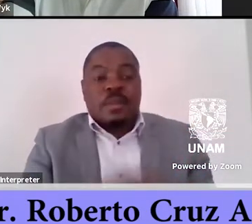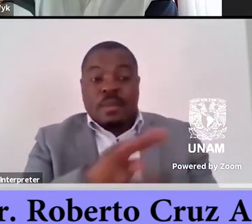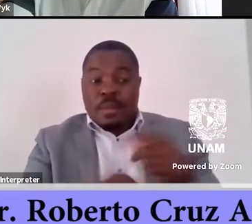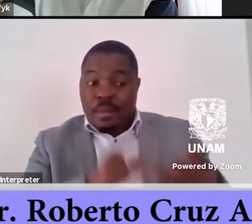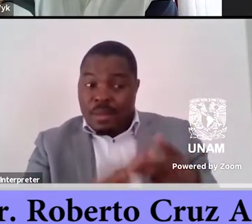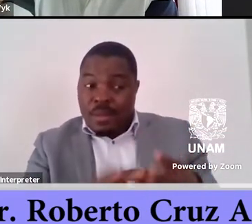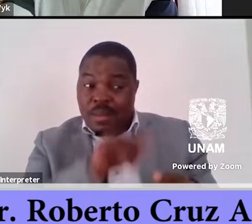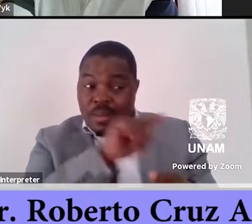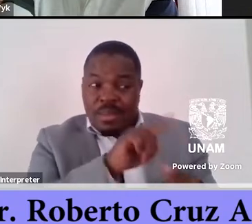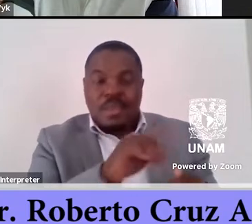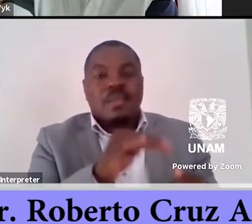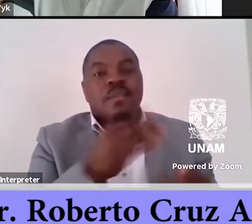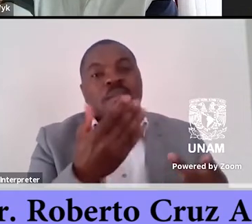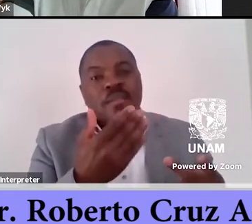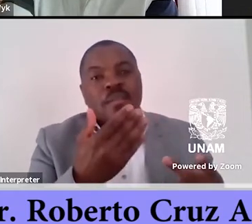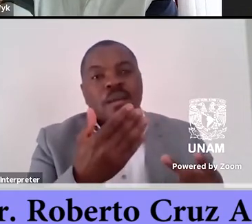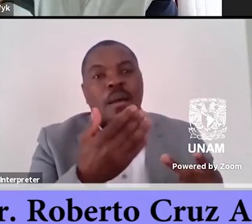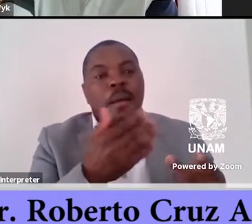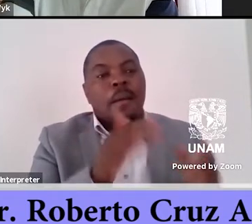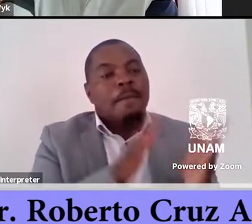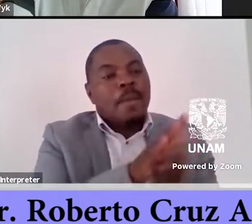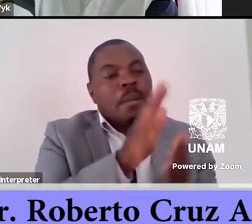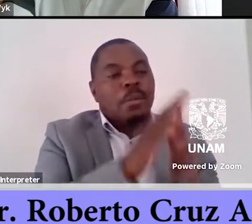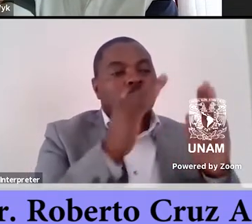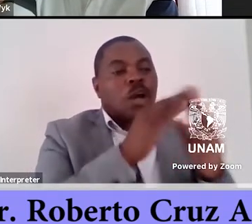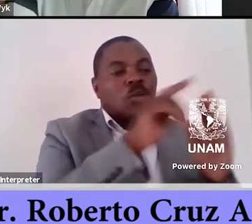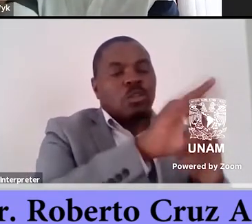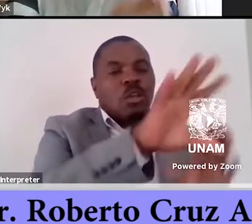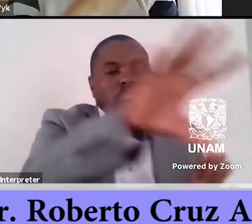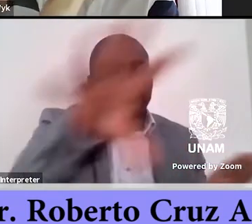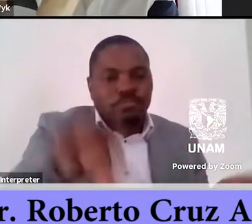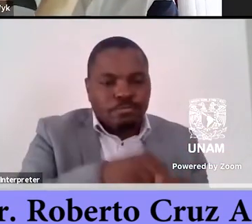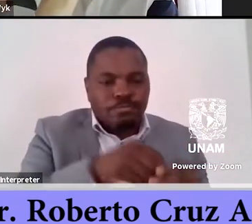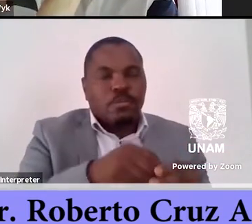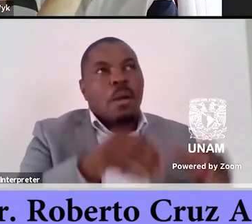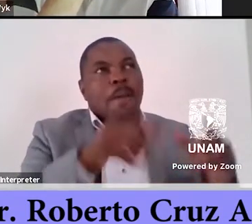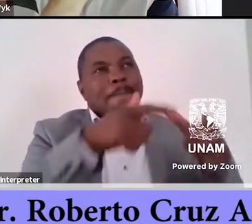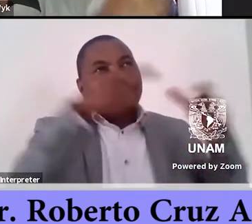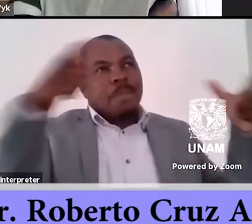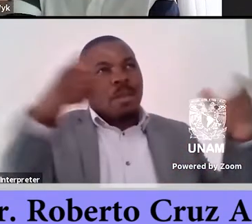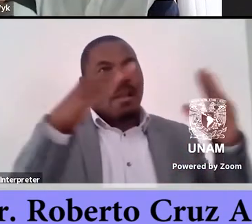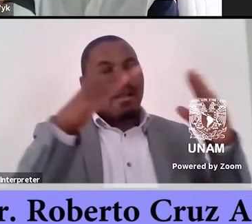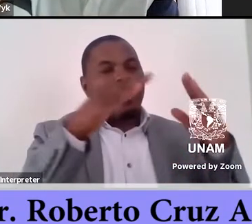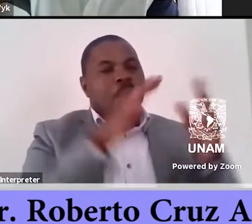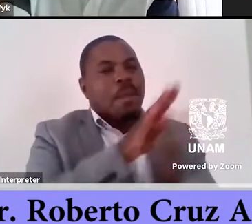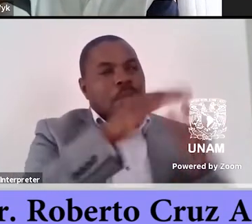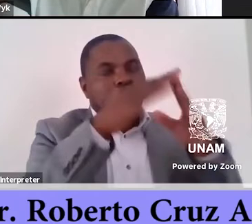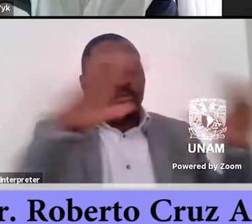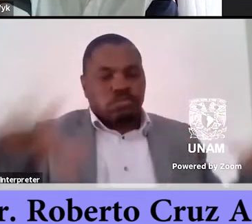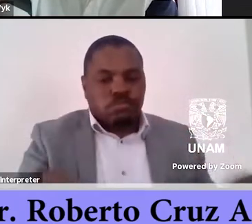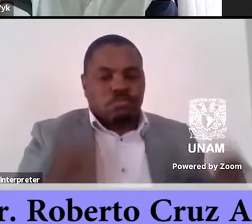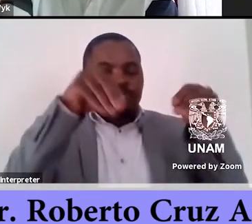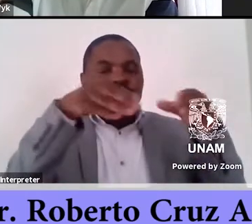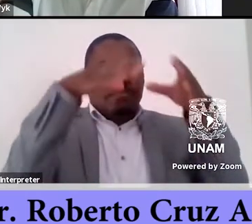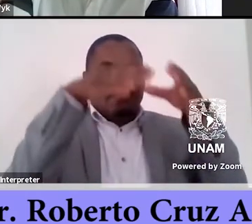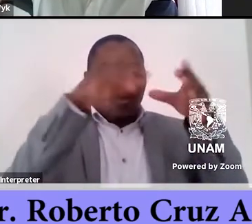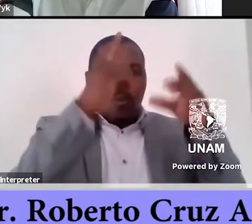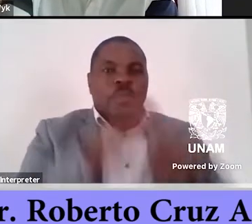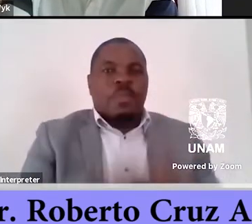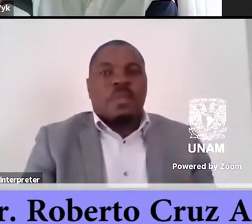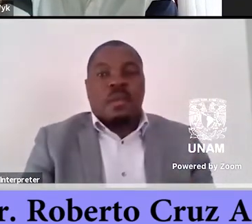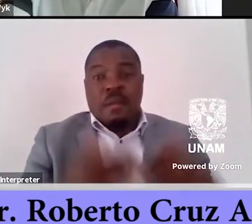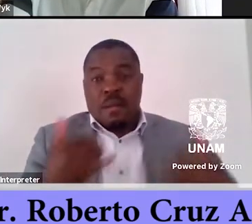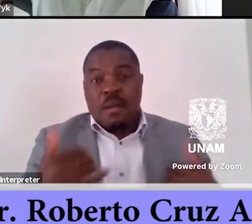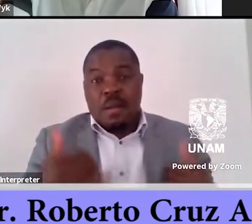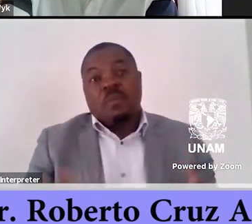integration of these publishing houses by larger publishers. It is not a secret that nowadays a large part of